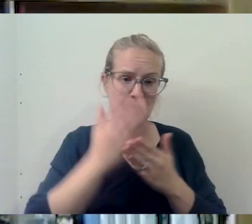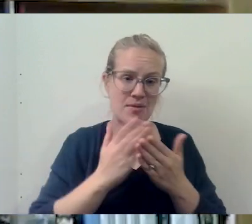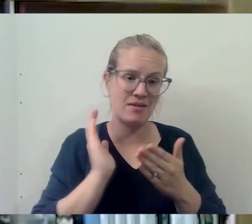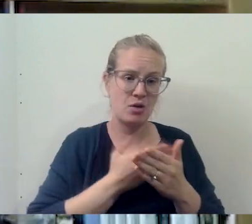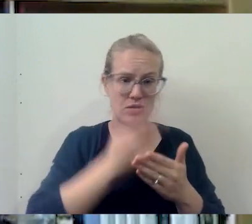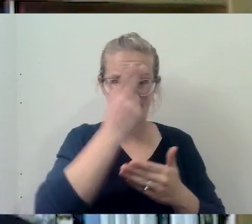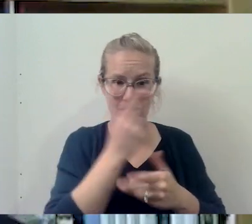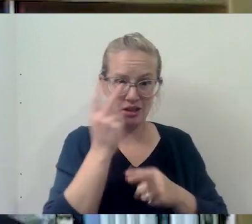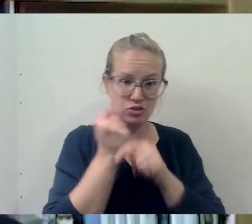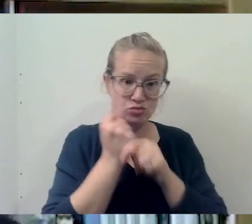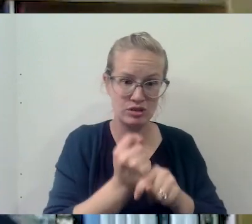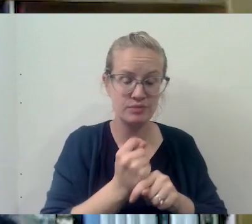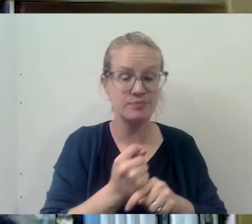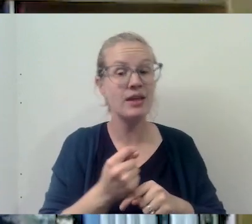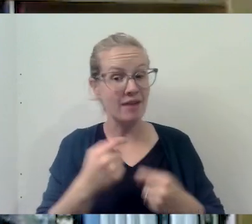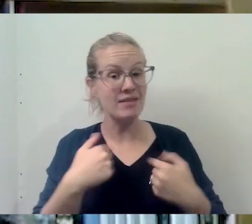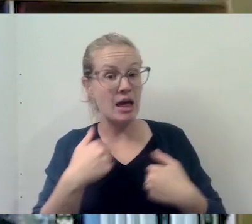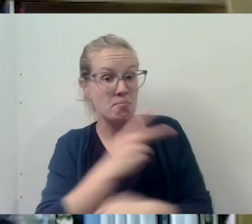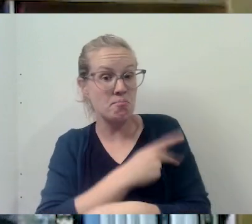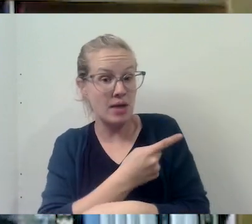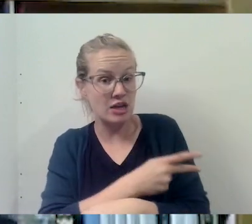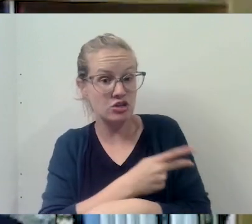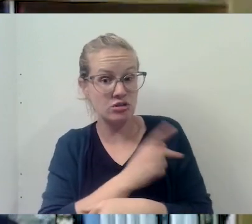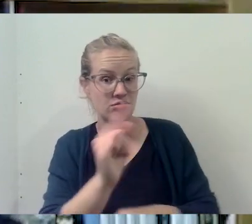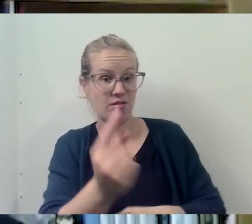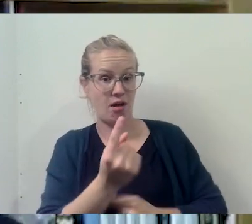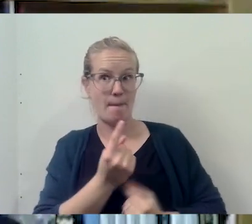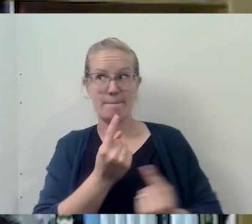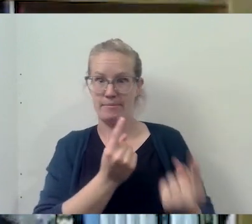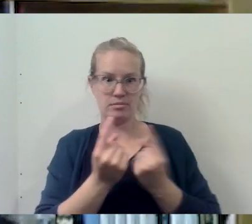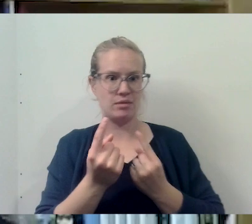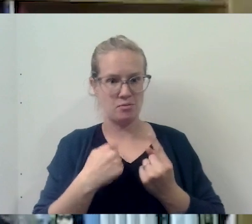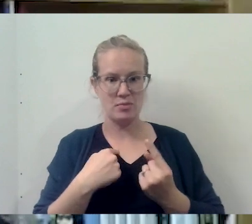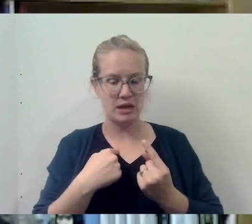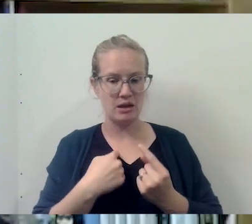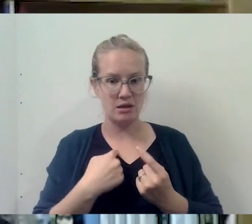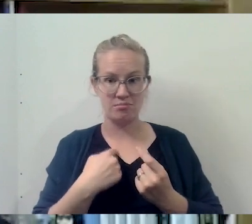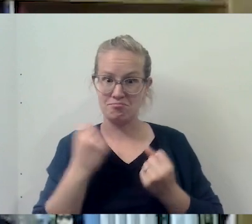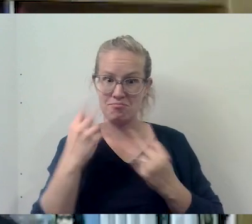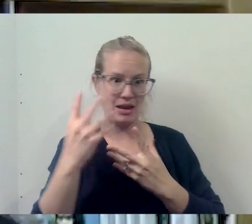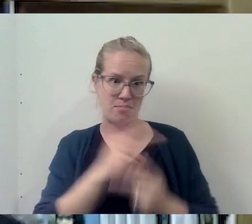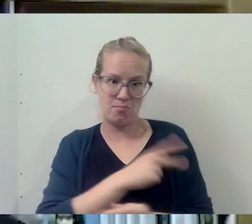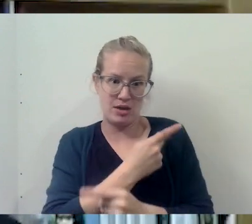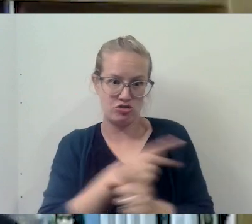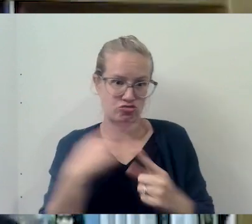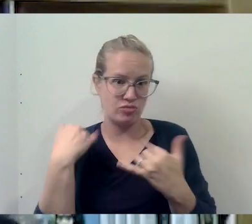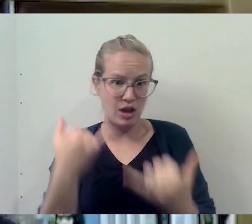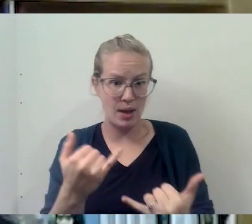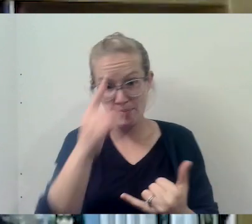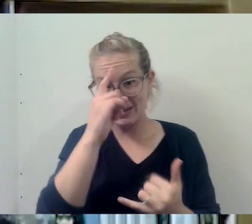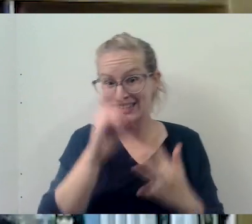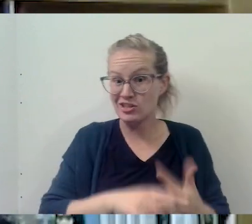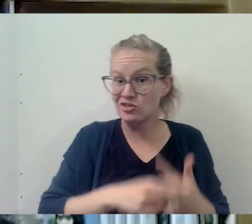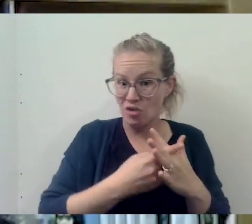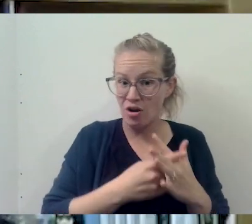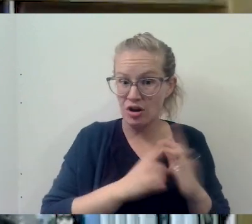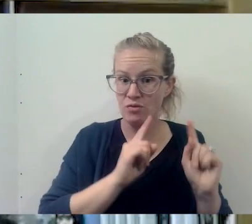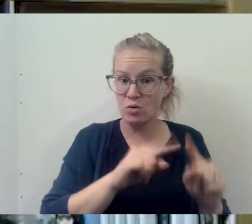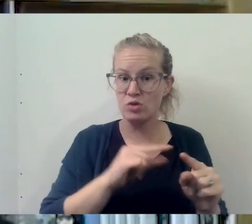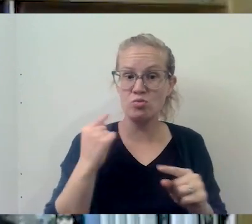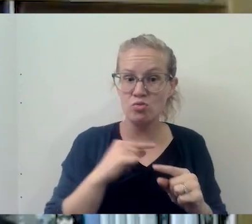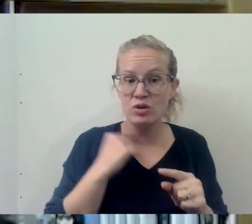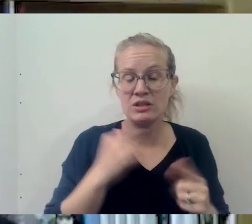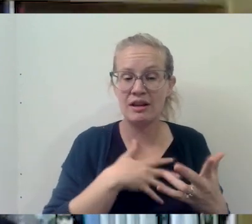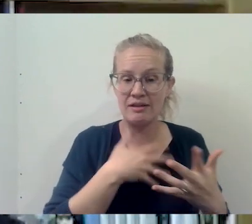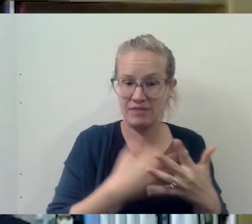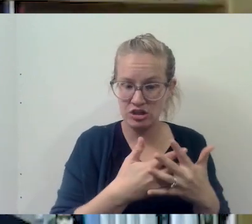Catholic traditions. I have had patients that have come to me, a lot of patients over the years who have come to me because they started off going to their priest